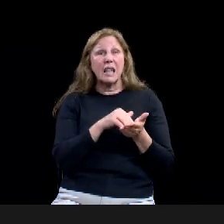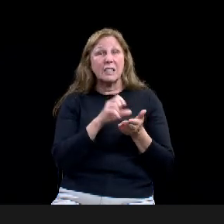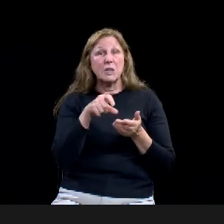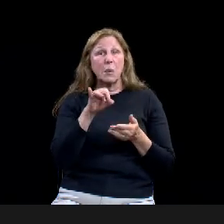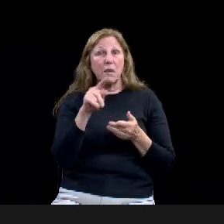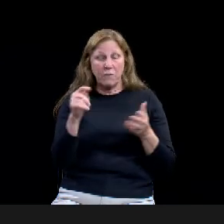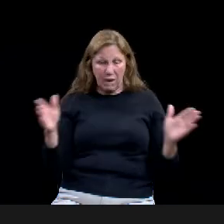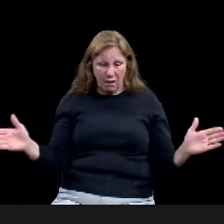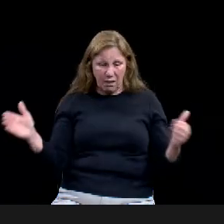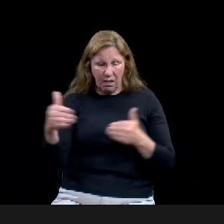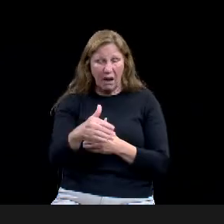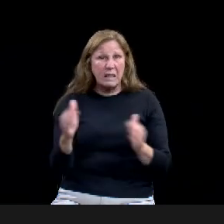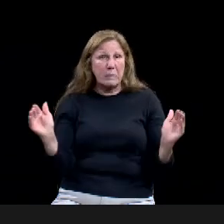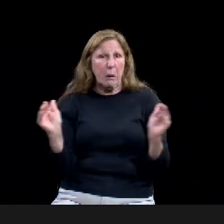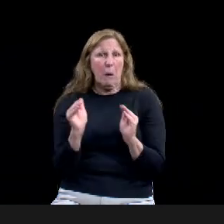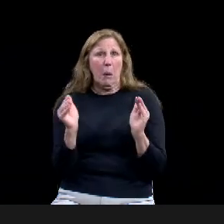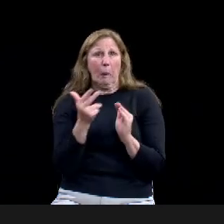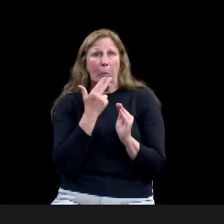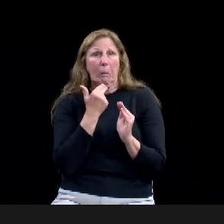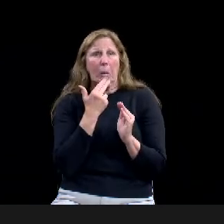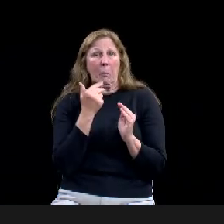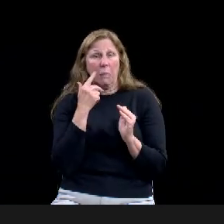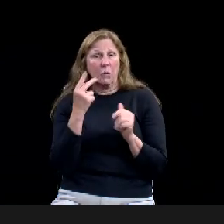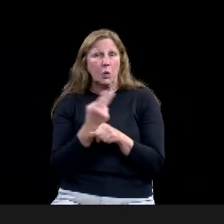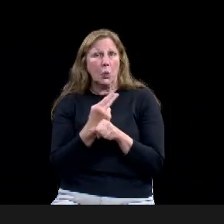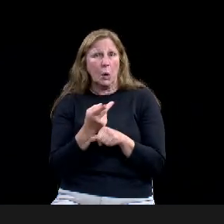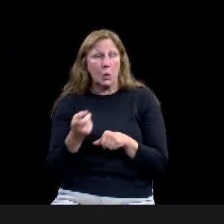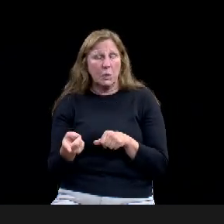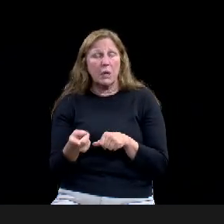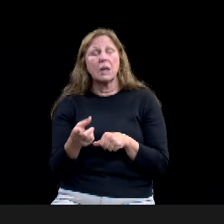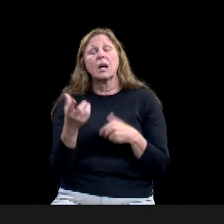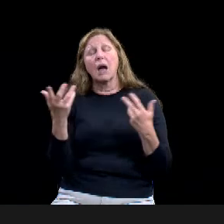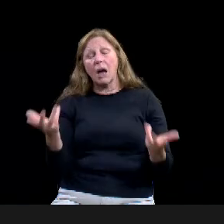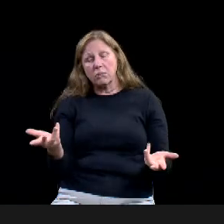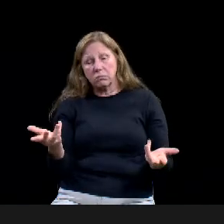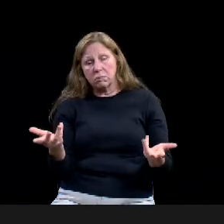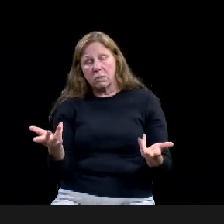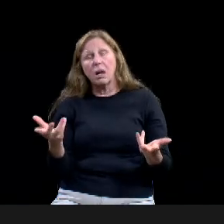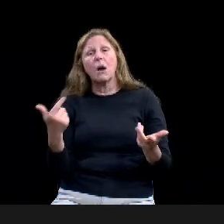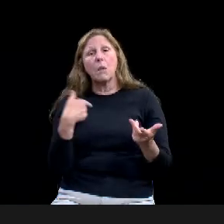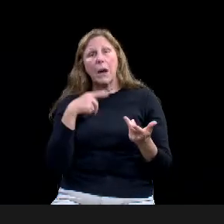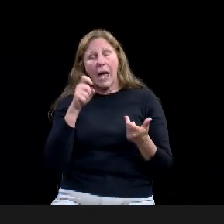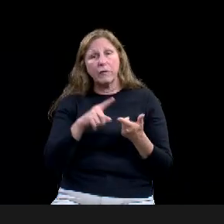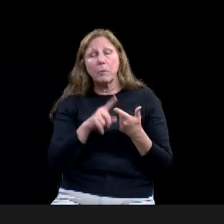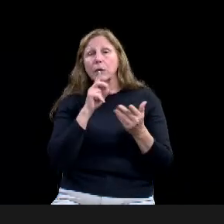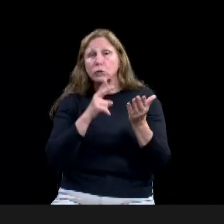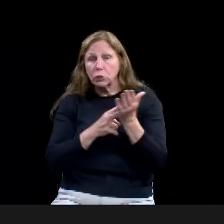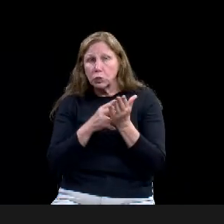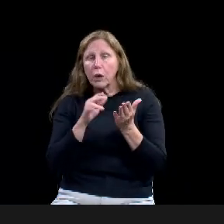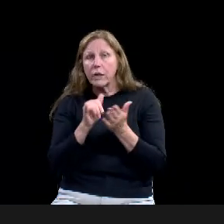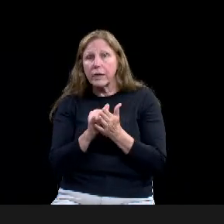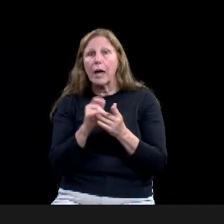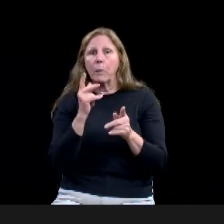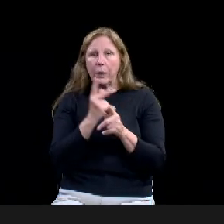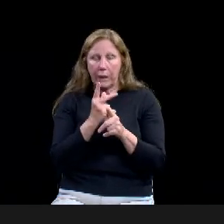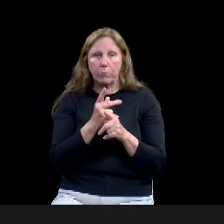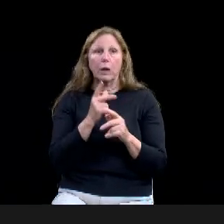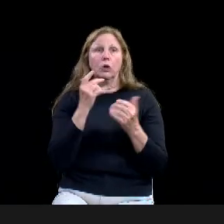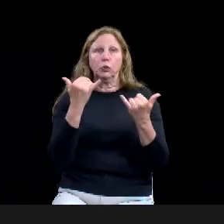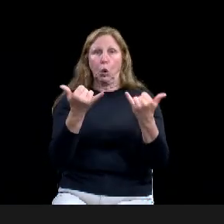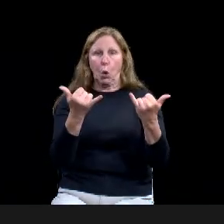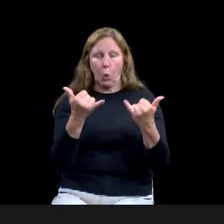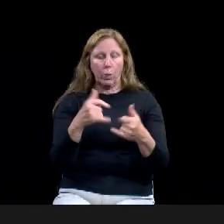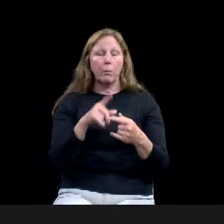that we remain relevant. We have to guarantee that we are factual and honest and balanced in the portrayal of the evolution of the